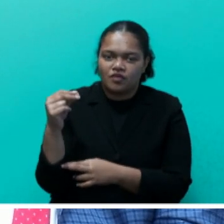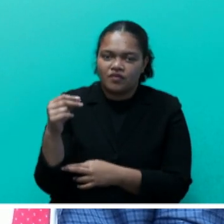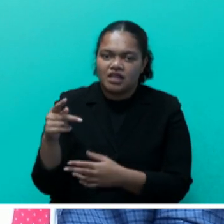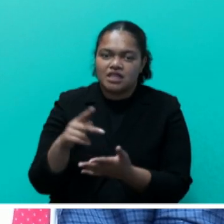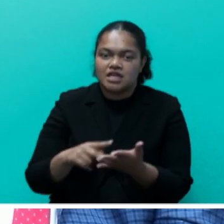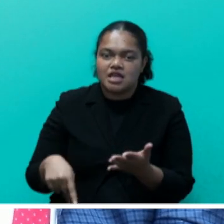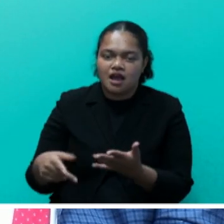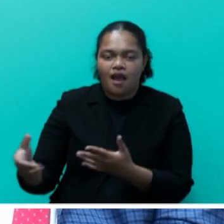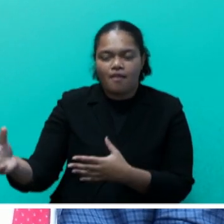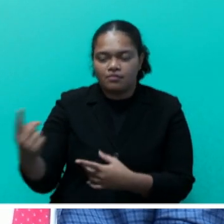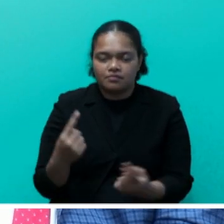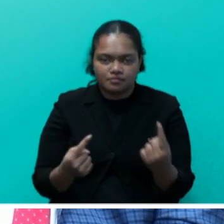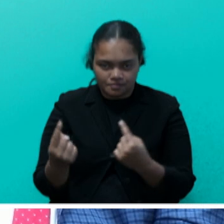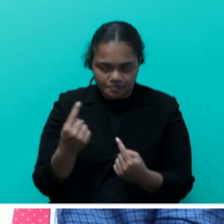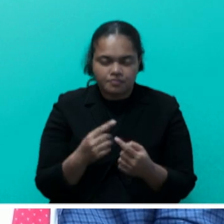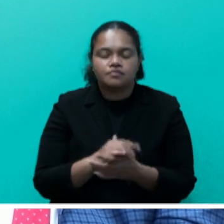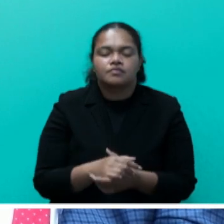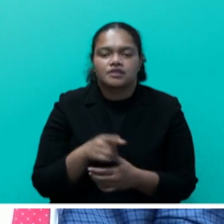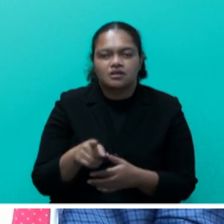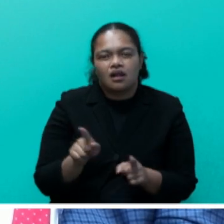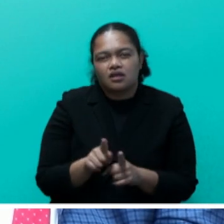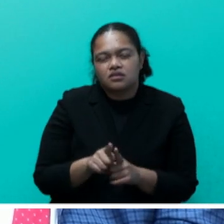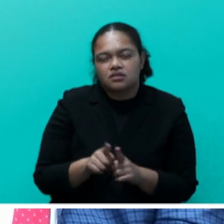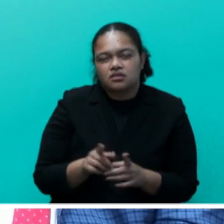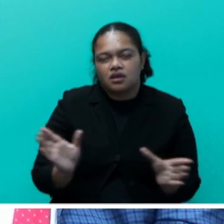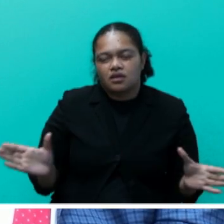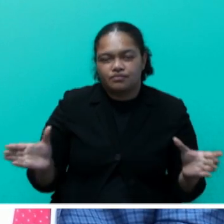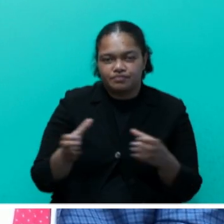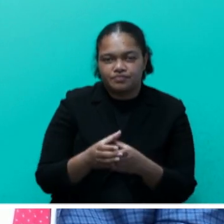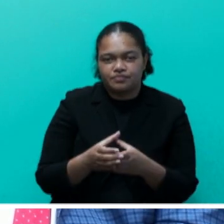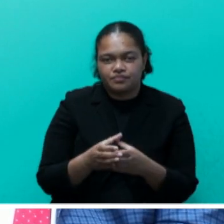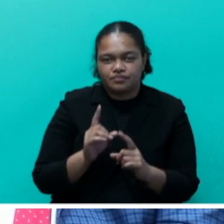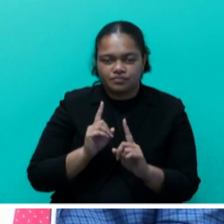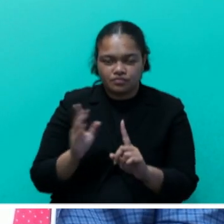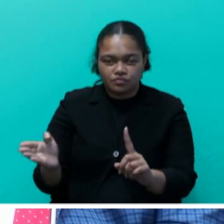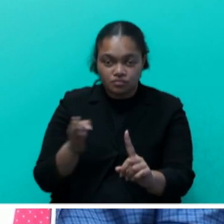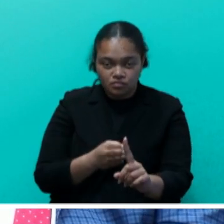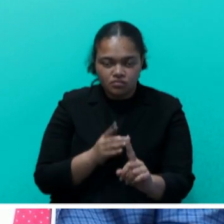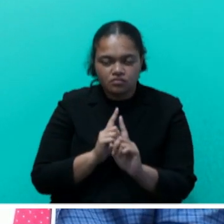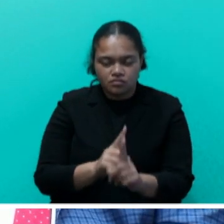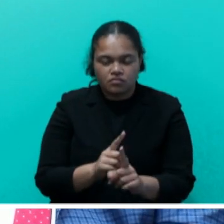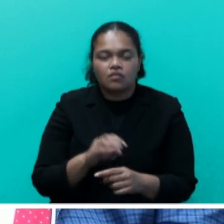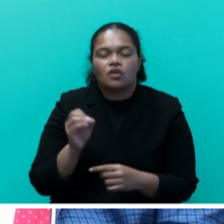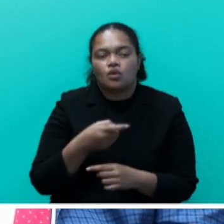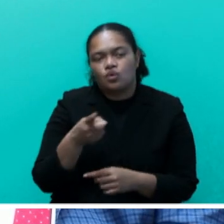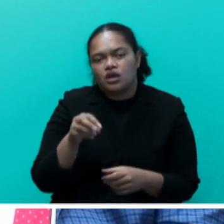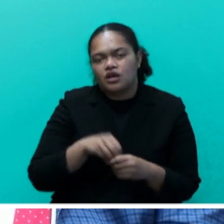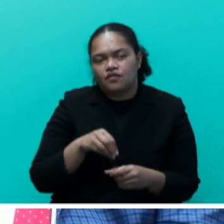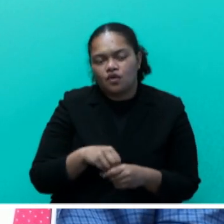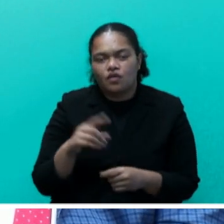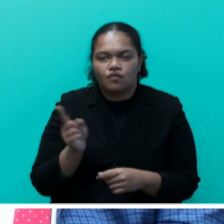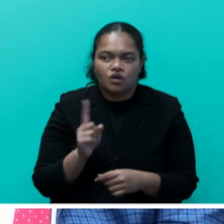as sort of enforcement officers or compliance. And this could involve the checks